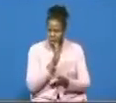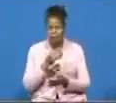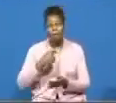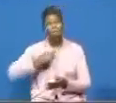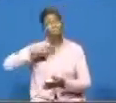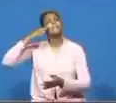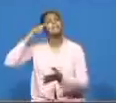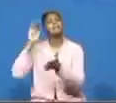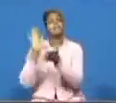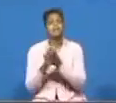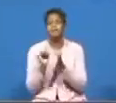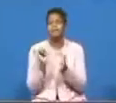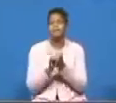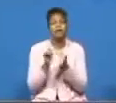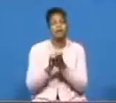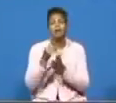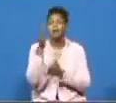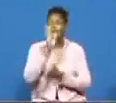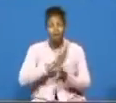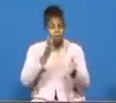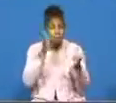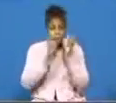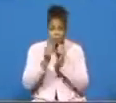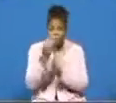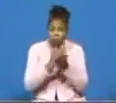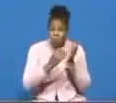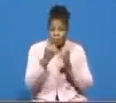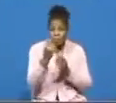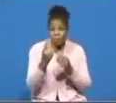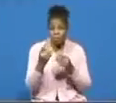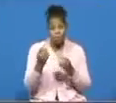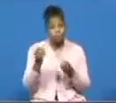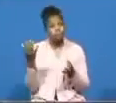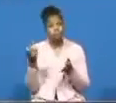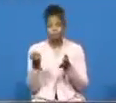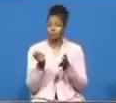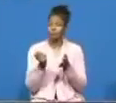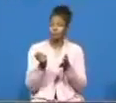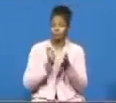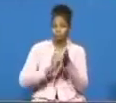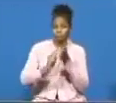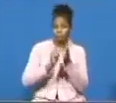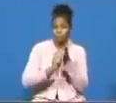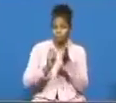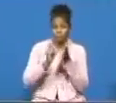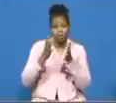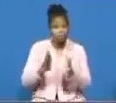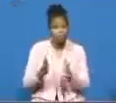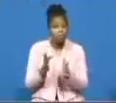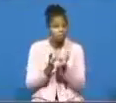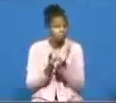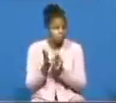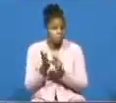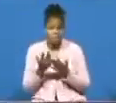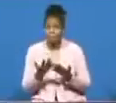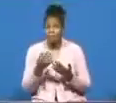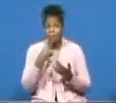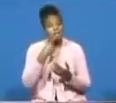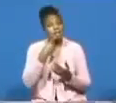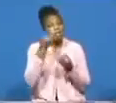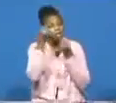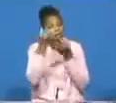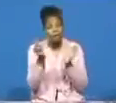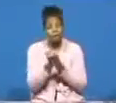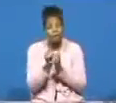believe that god hear me somebody inspiration tells us that the lord has a thousand